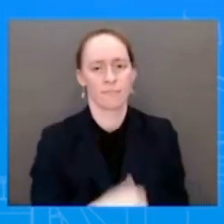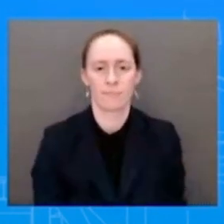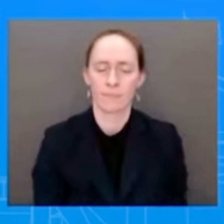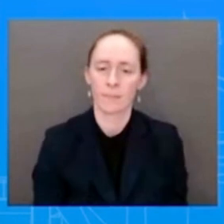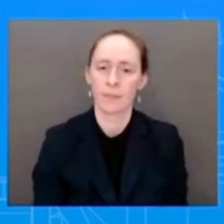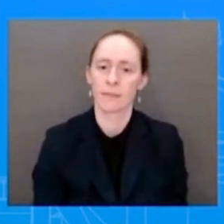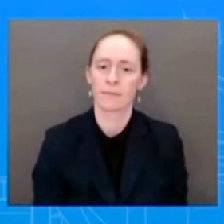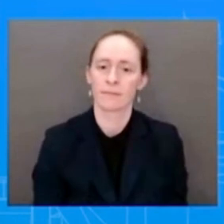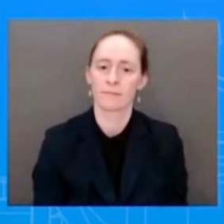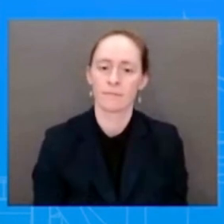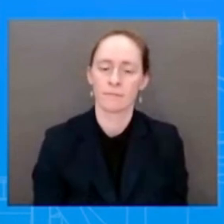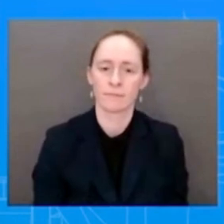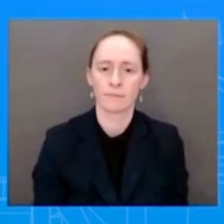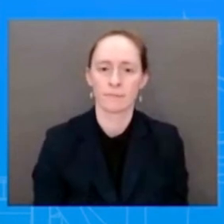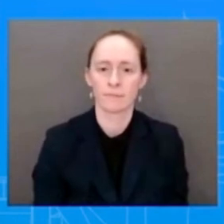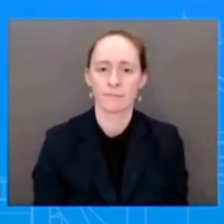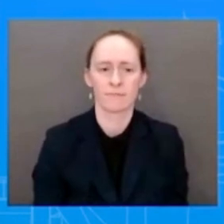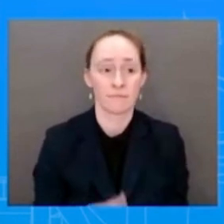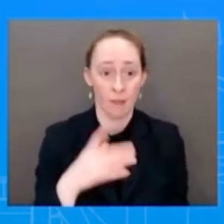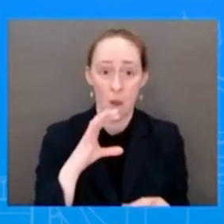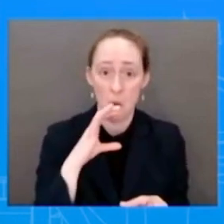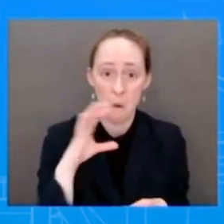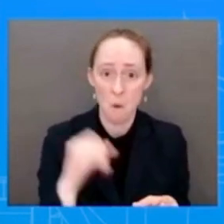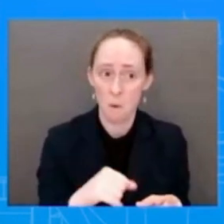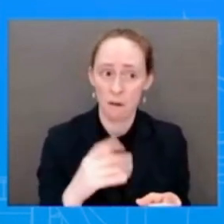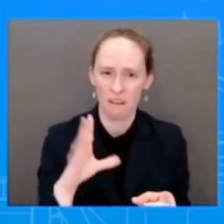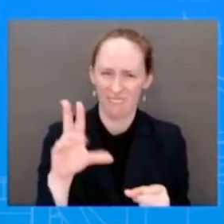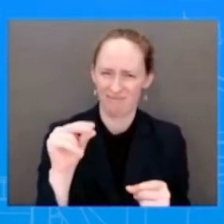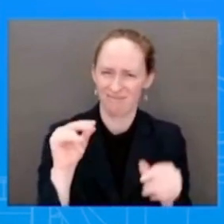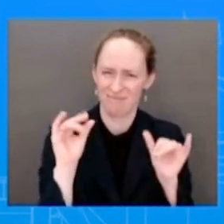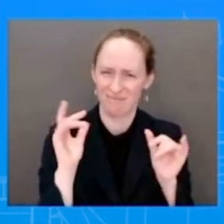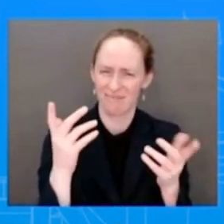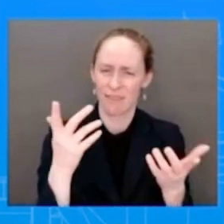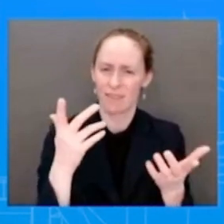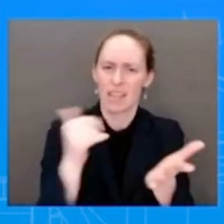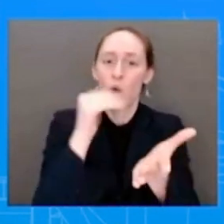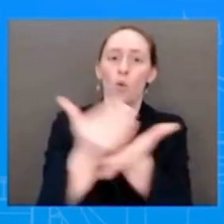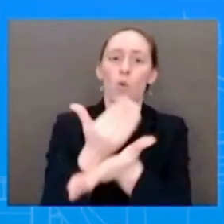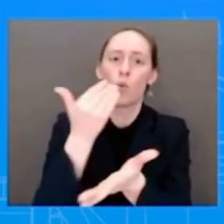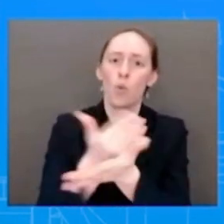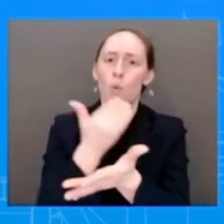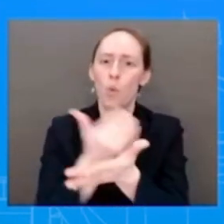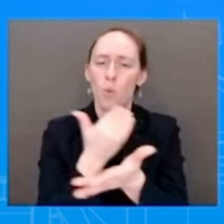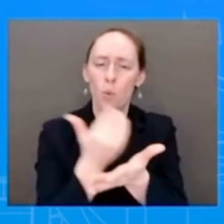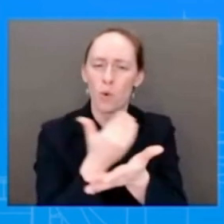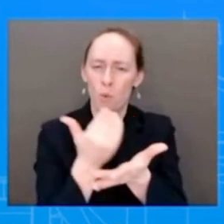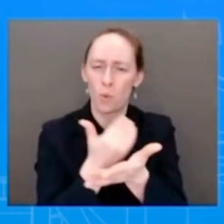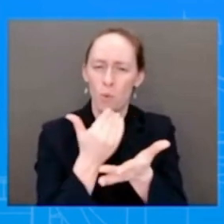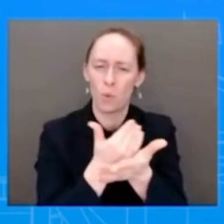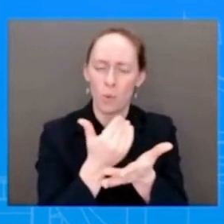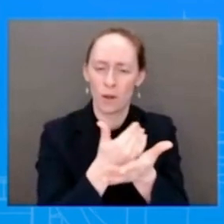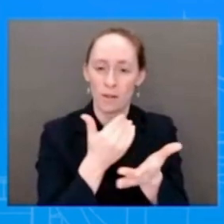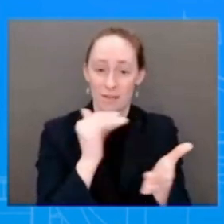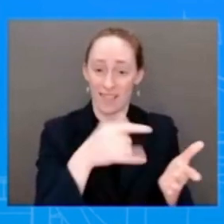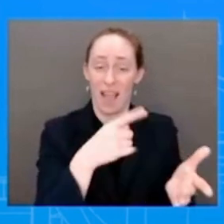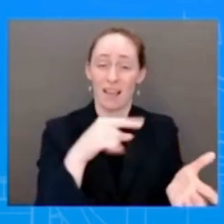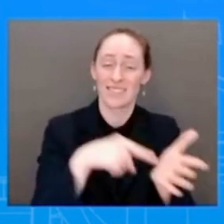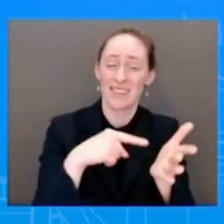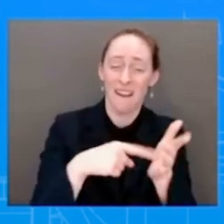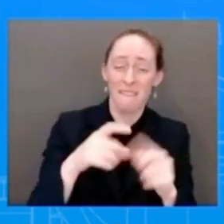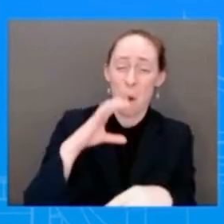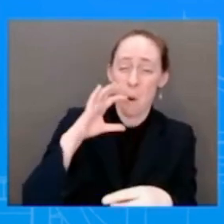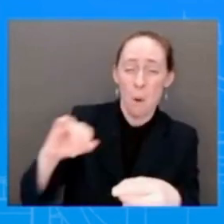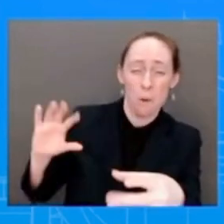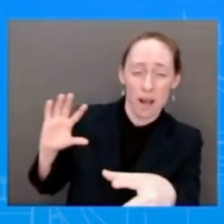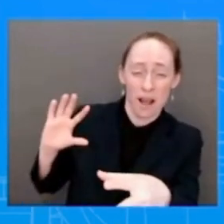We're talking about spending that the Congress has racked up over the last couple of years. You know, if you think about where the debt is